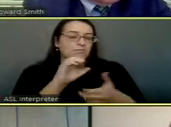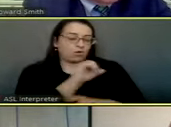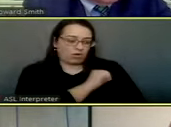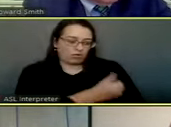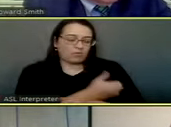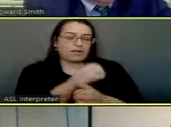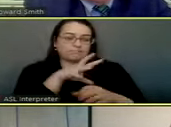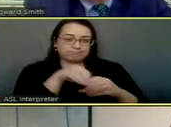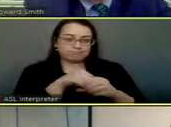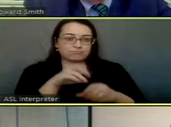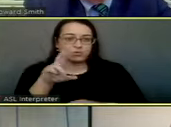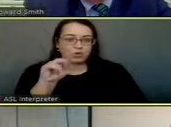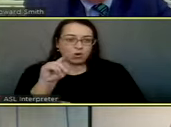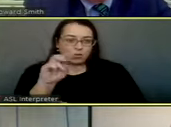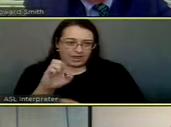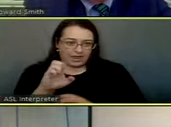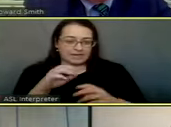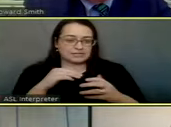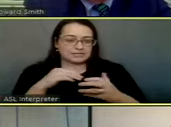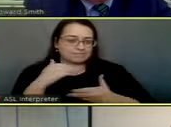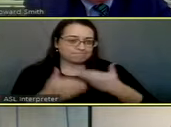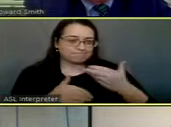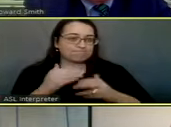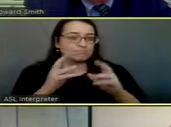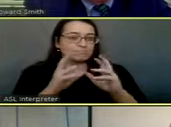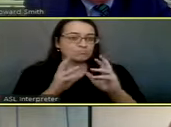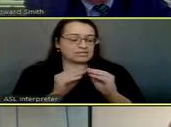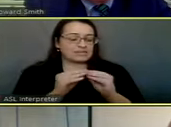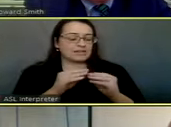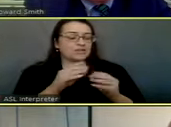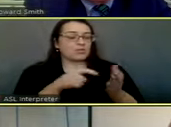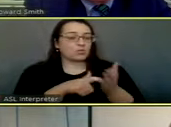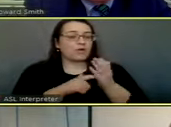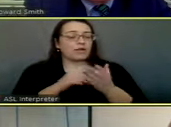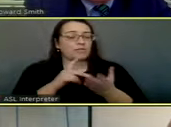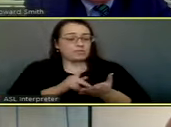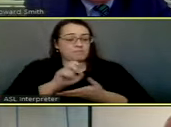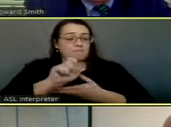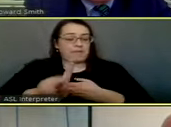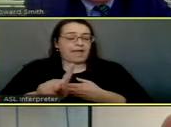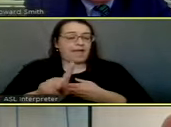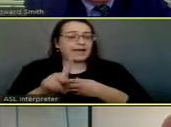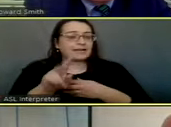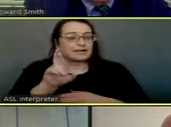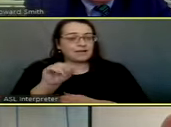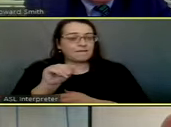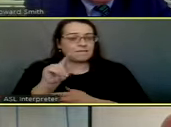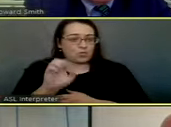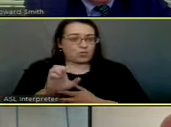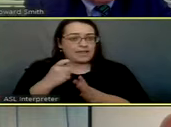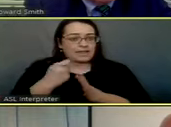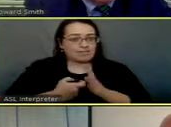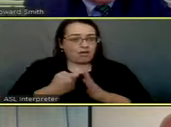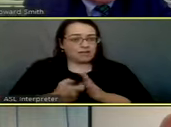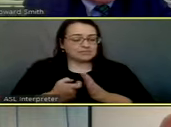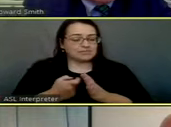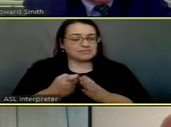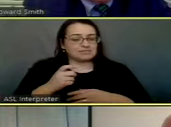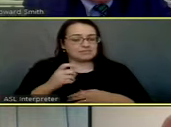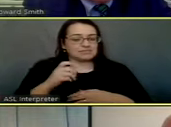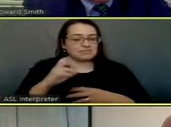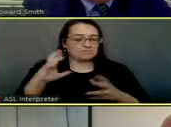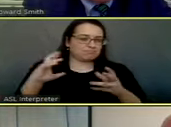in related rate proceedings, requiring the reimbursement of municipal rate case expenses and authorizing